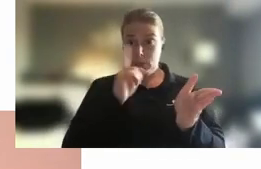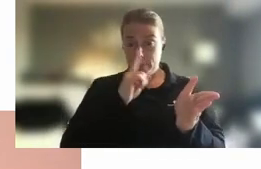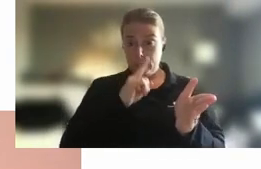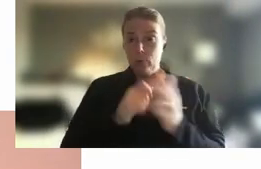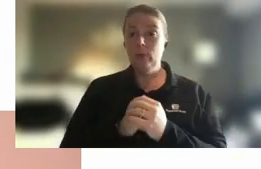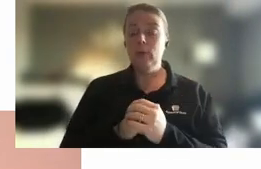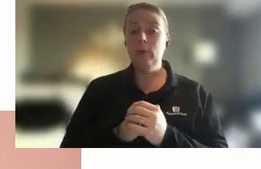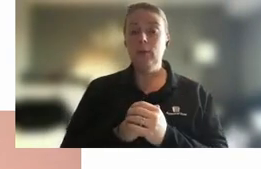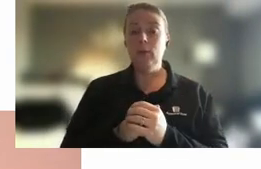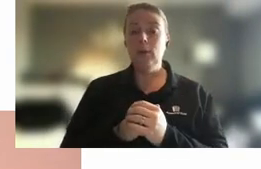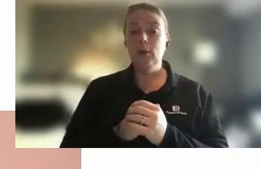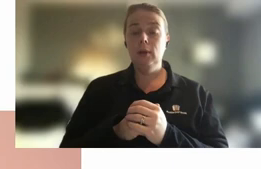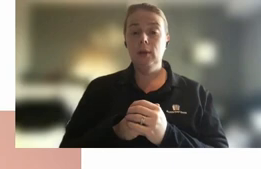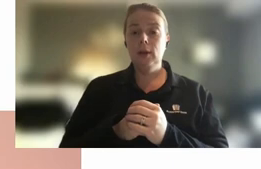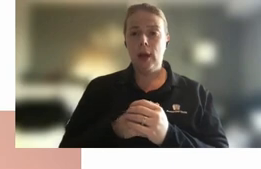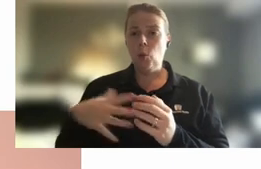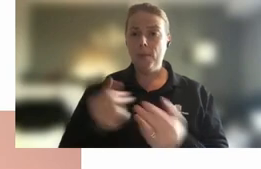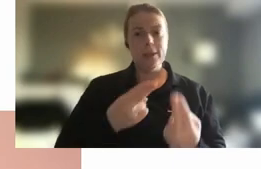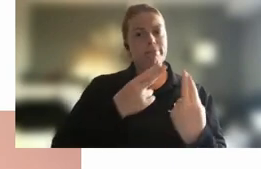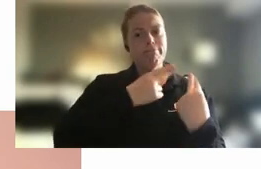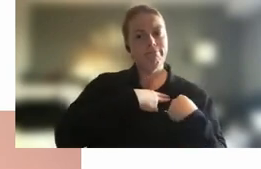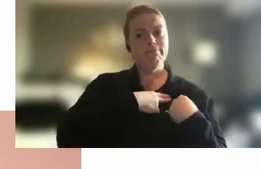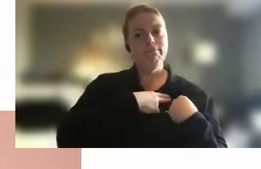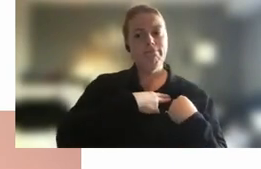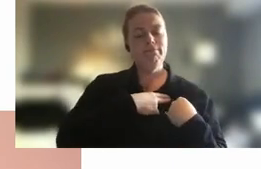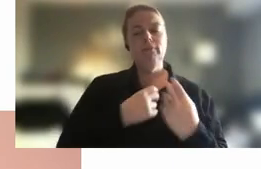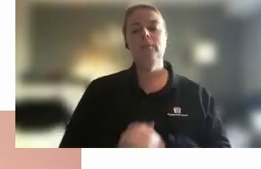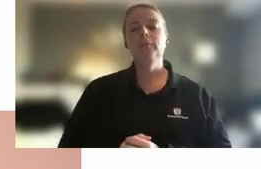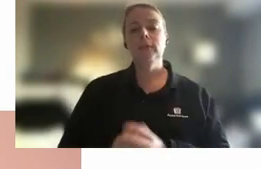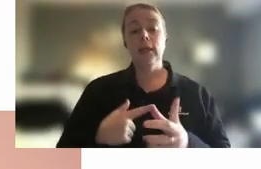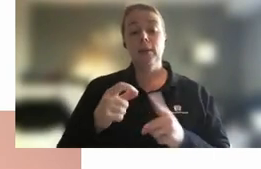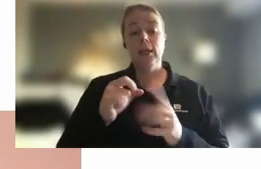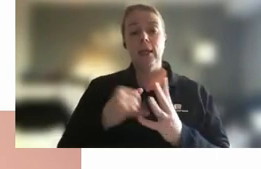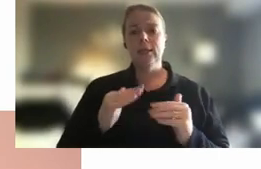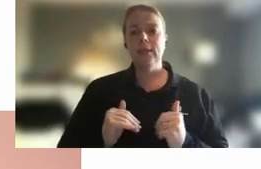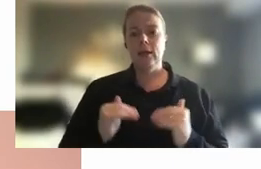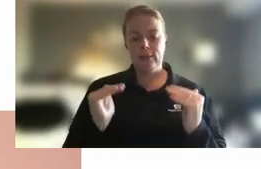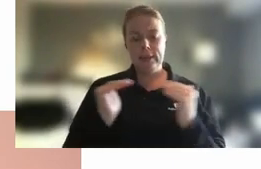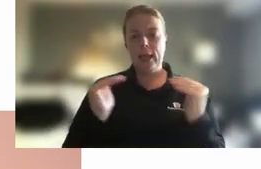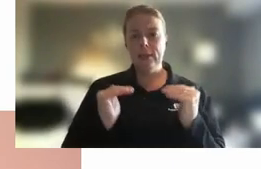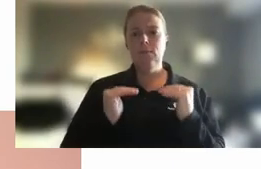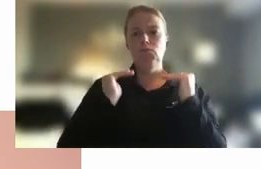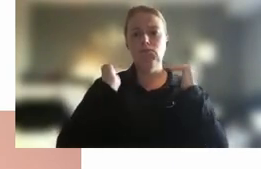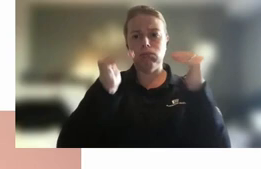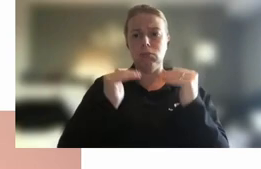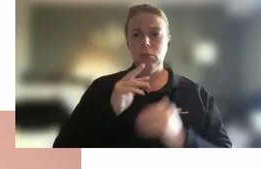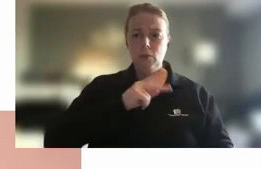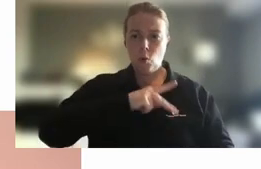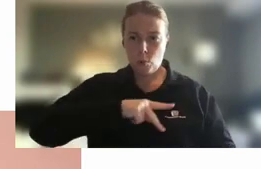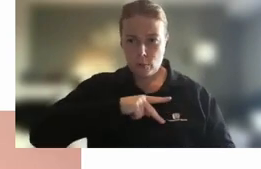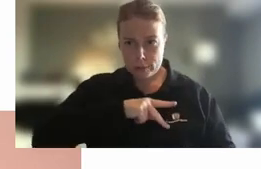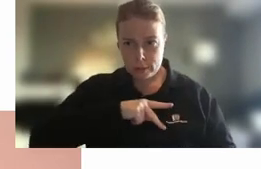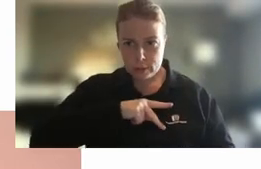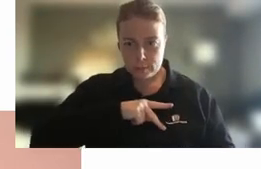that responsibility extremely seriously the APS has a high standard of integrity and professionalism and we're also looking to